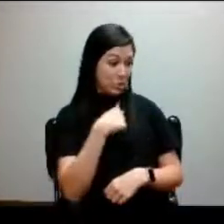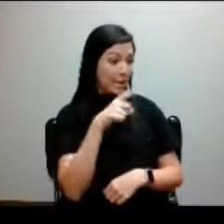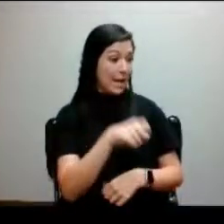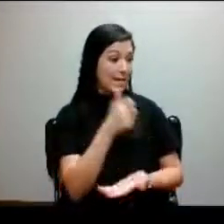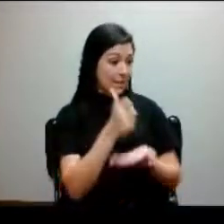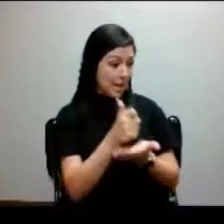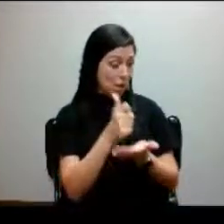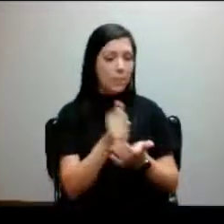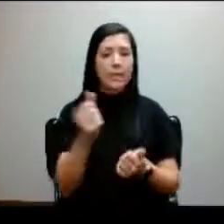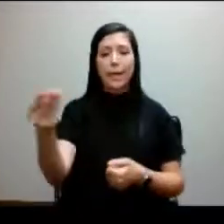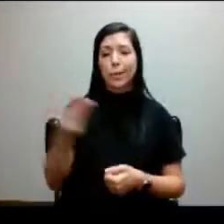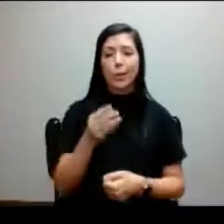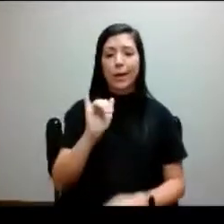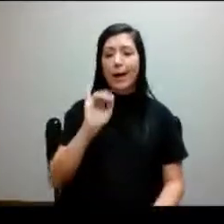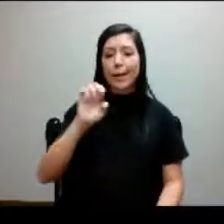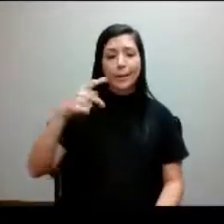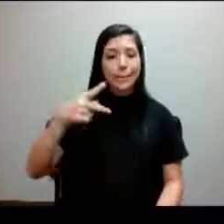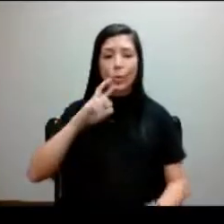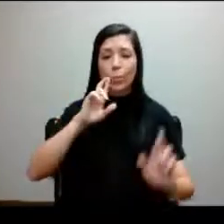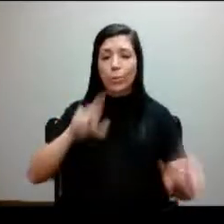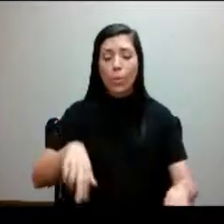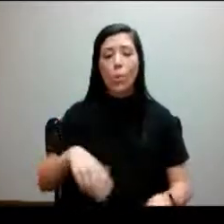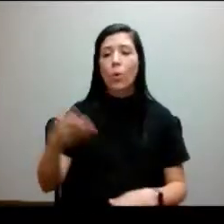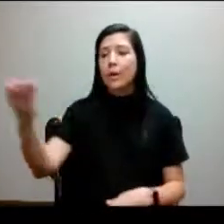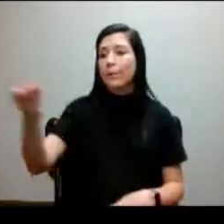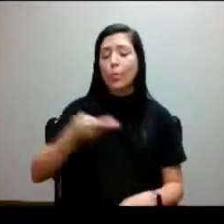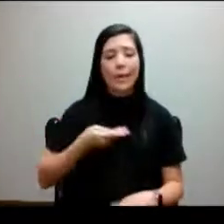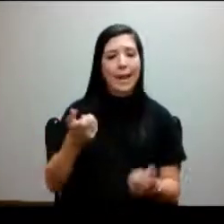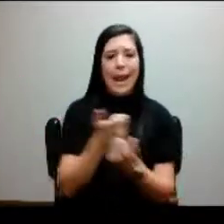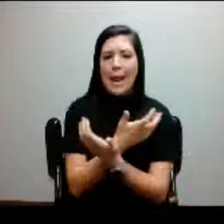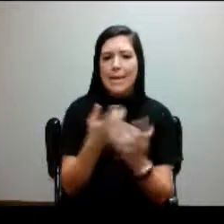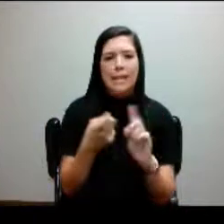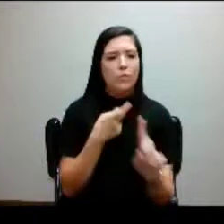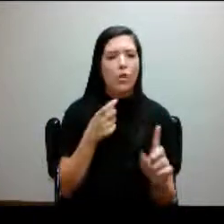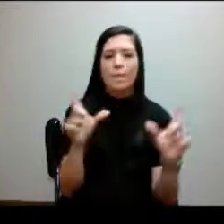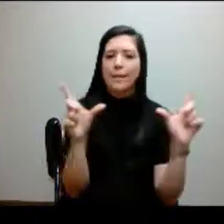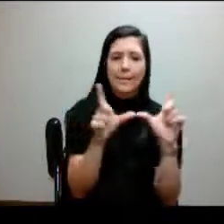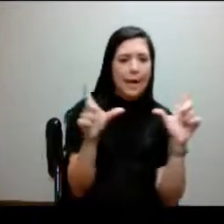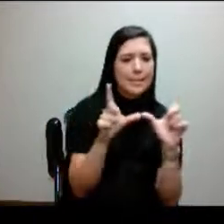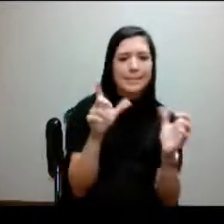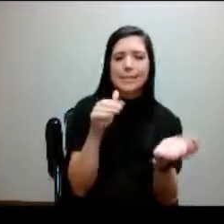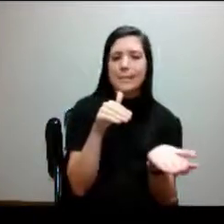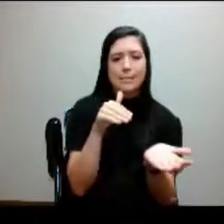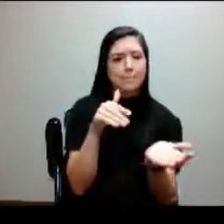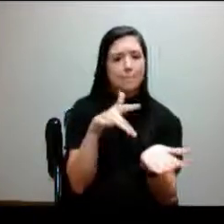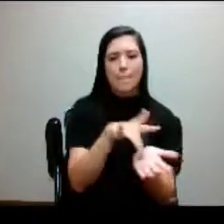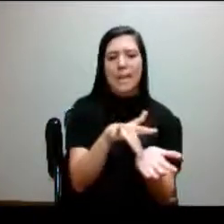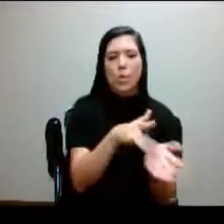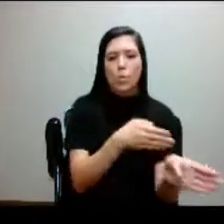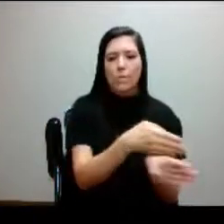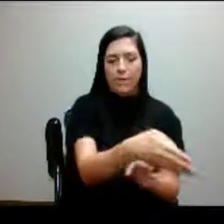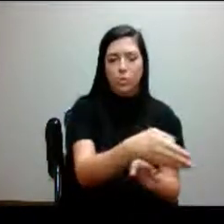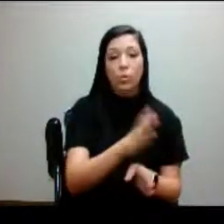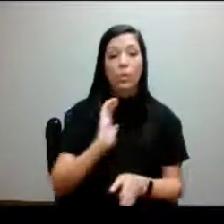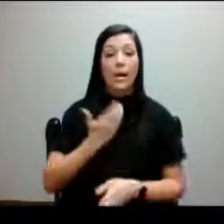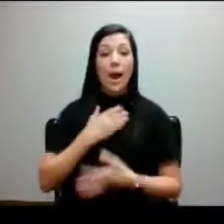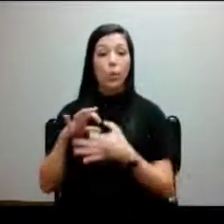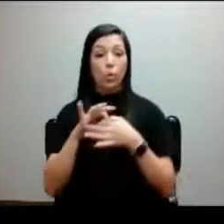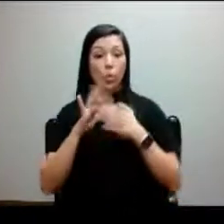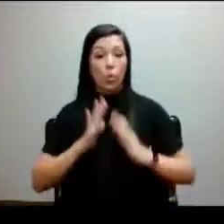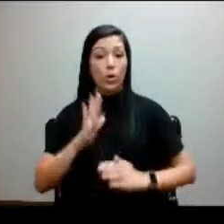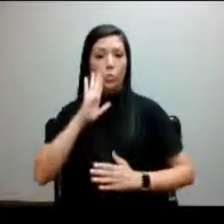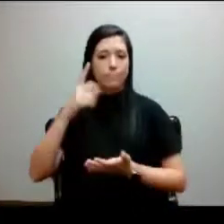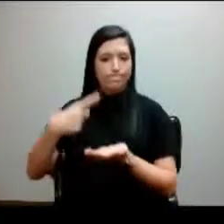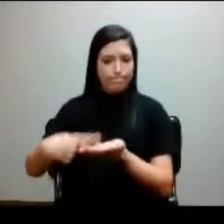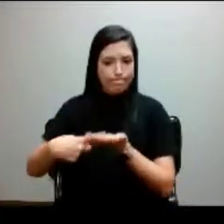IEP report. They can bring anything from a licensed medical professional and then our coordinator discusses with